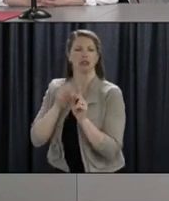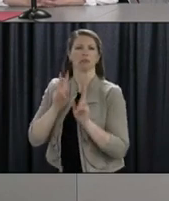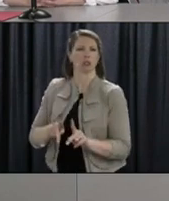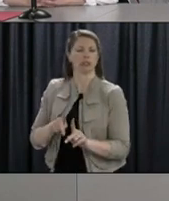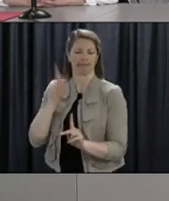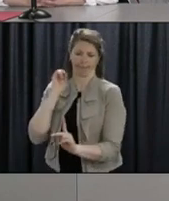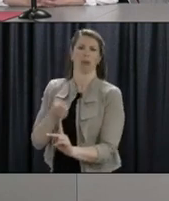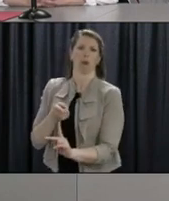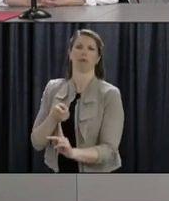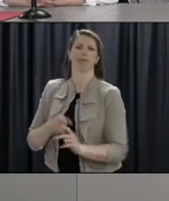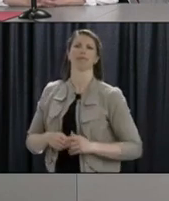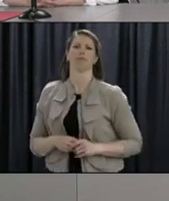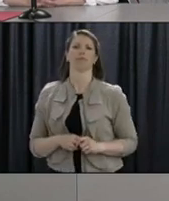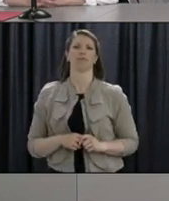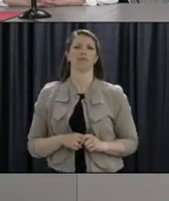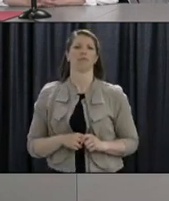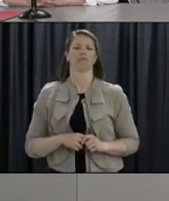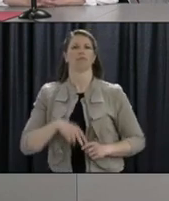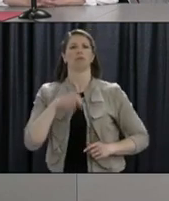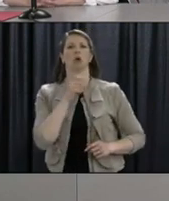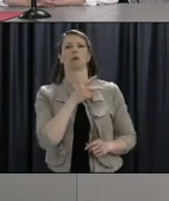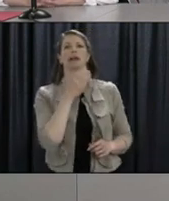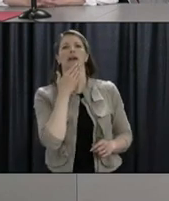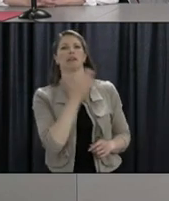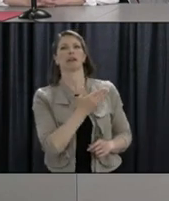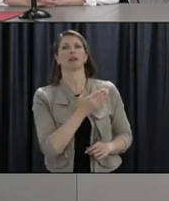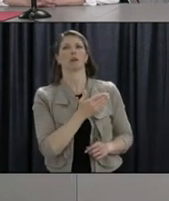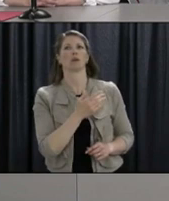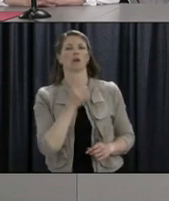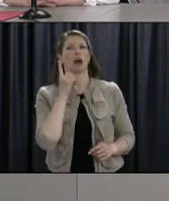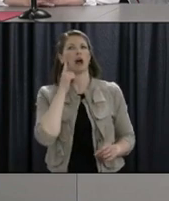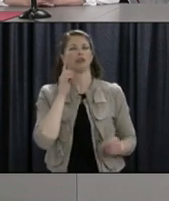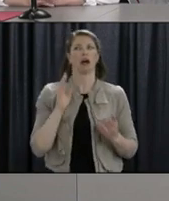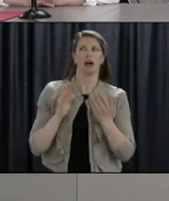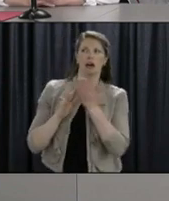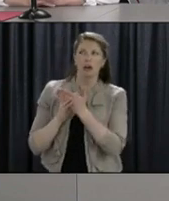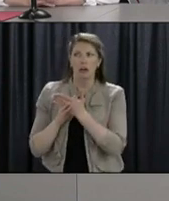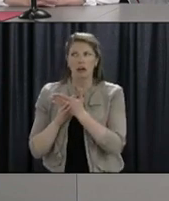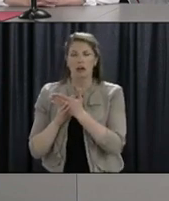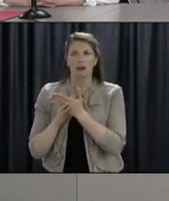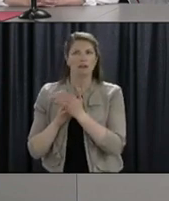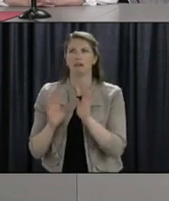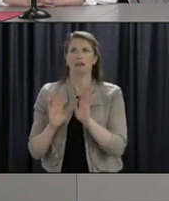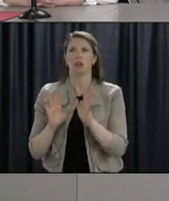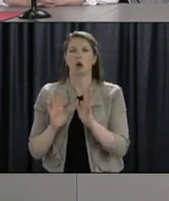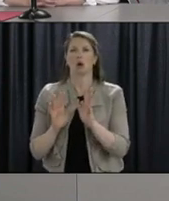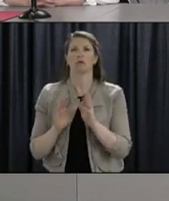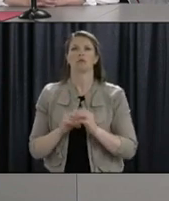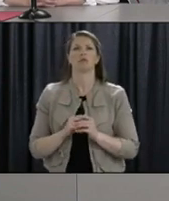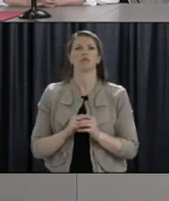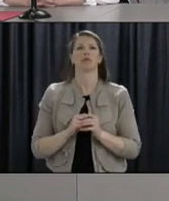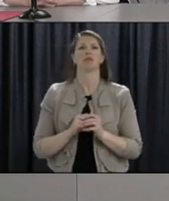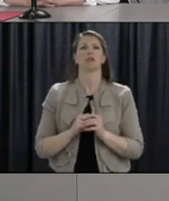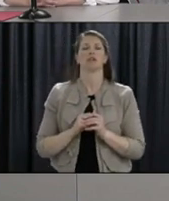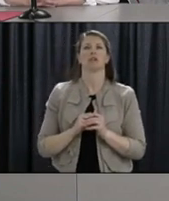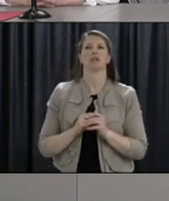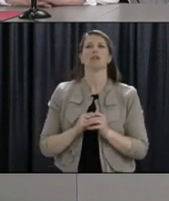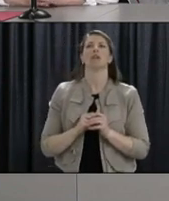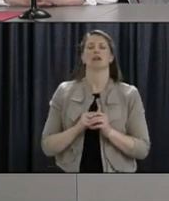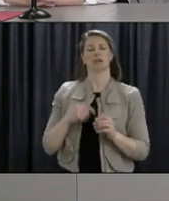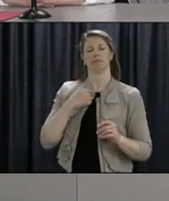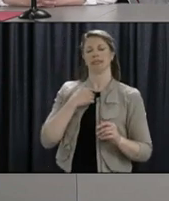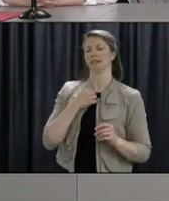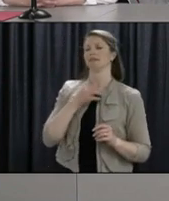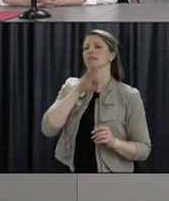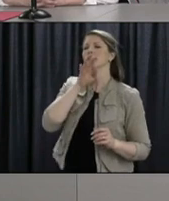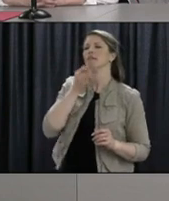I'm sorry. Okay. I thought someone was trying to comment. Oh, I just said outside your double bubble. I just corrected myself. That's all, Peter. Sorry. Oh, okay. Great.